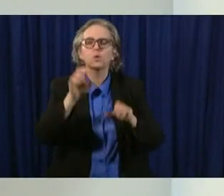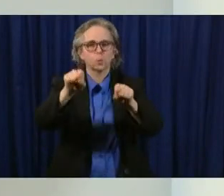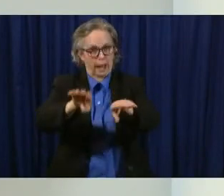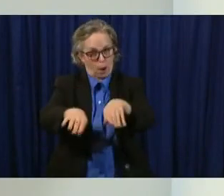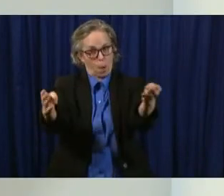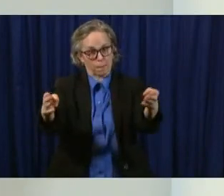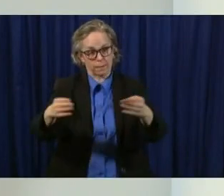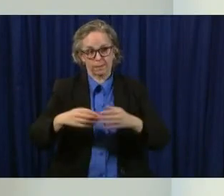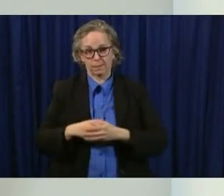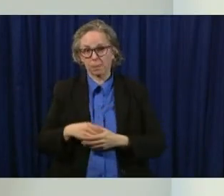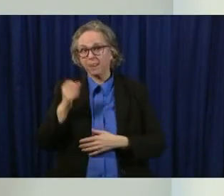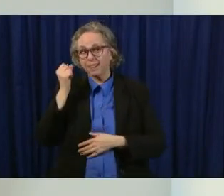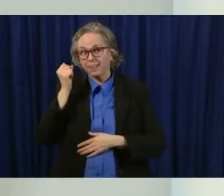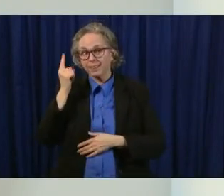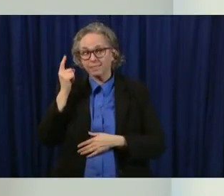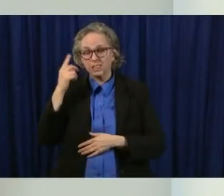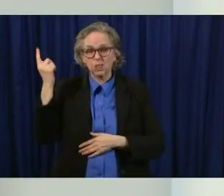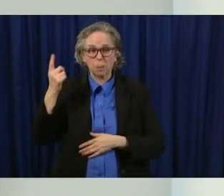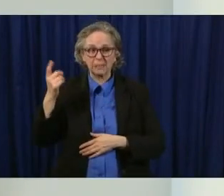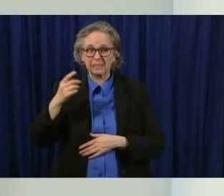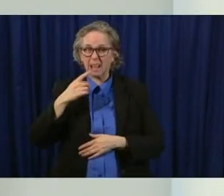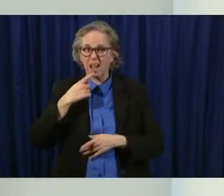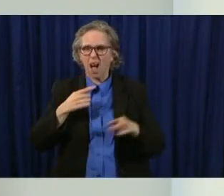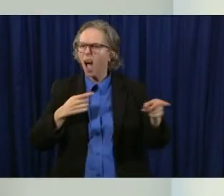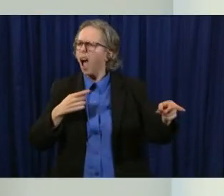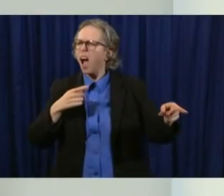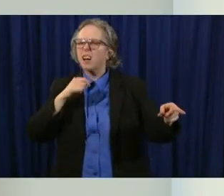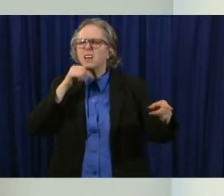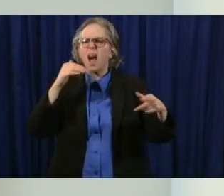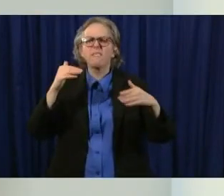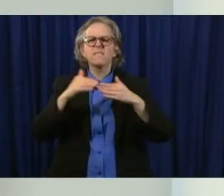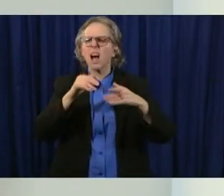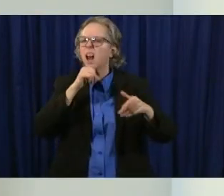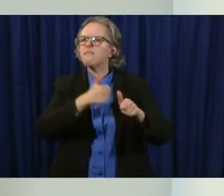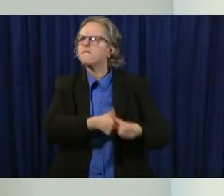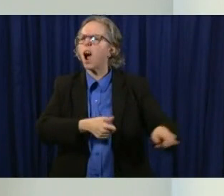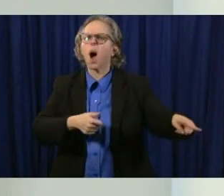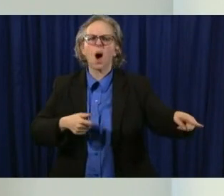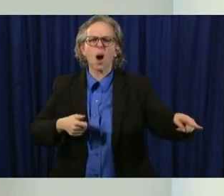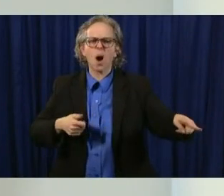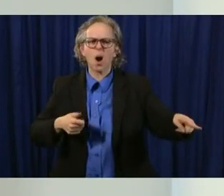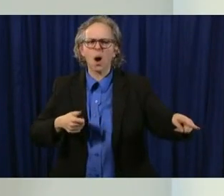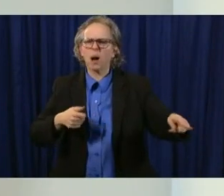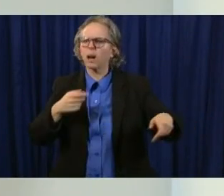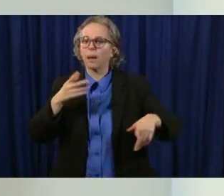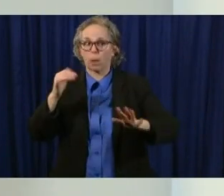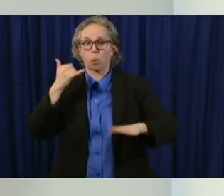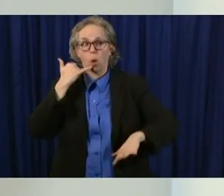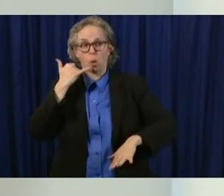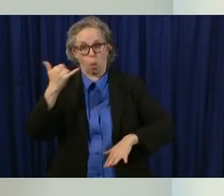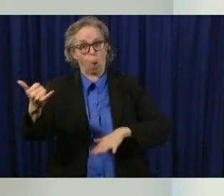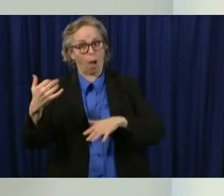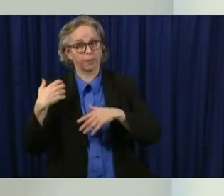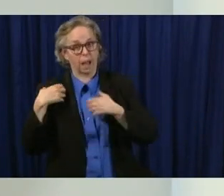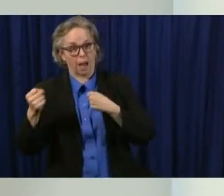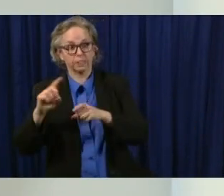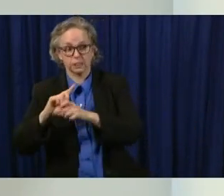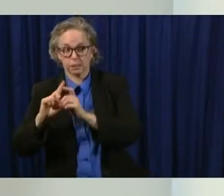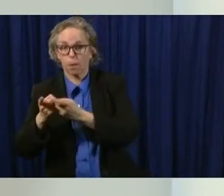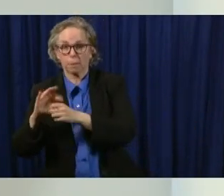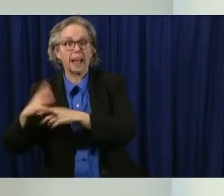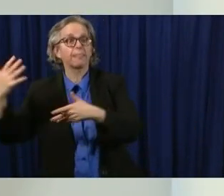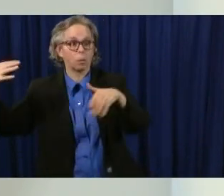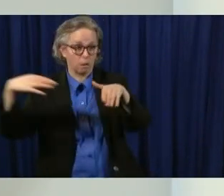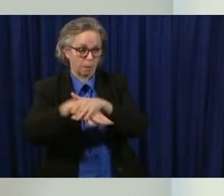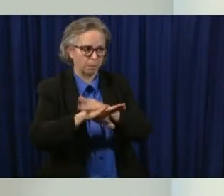says you're not following the rules then they're likely to to maybe give the health department a call and then you would have to justify them so this is